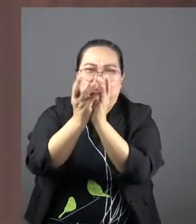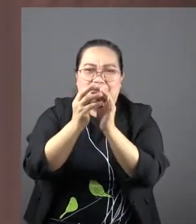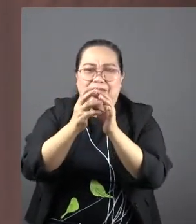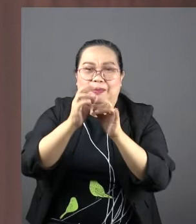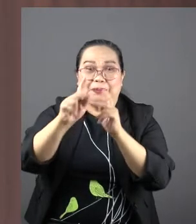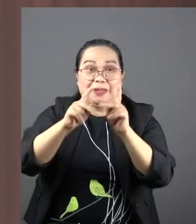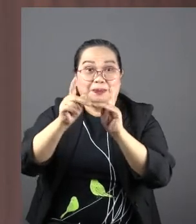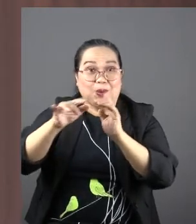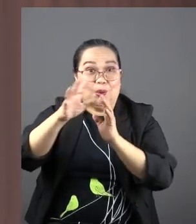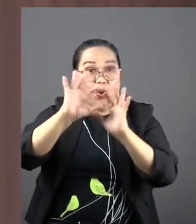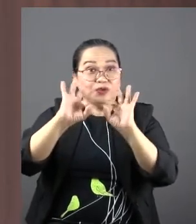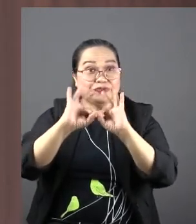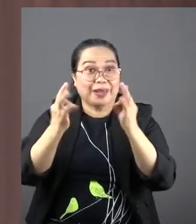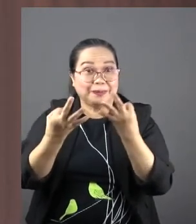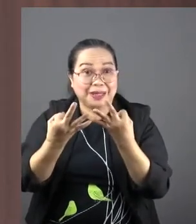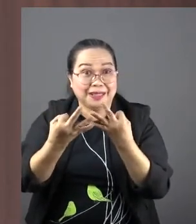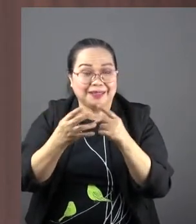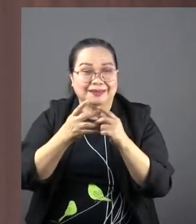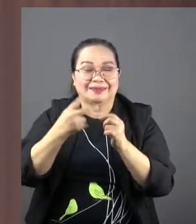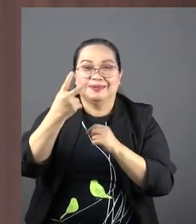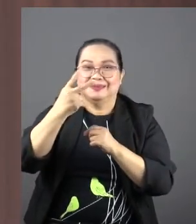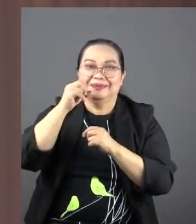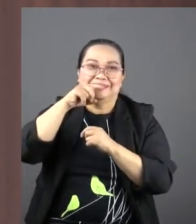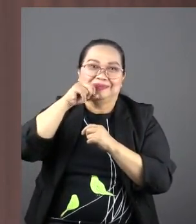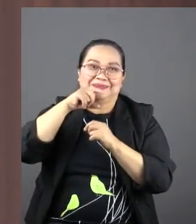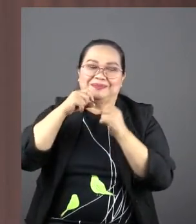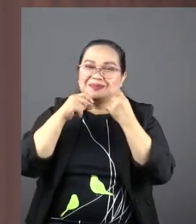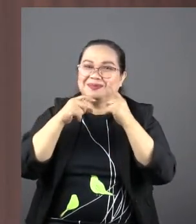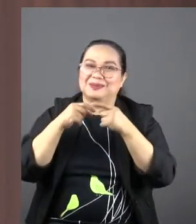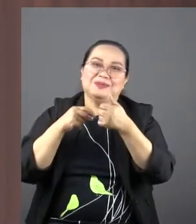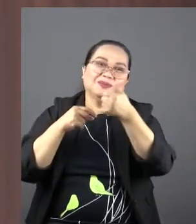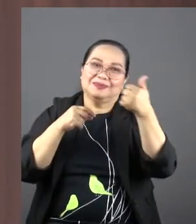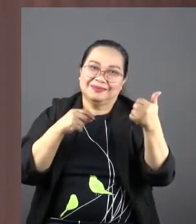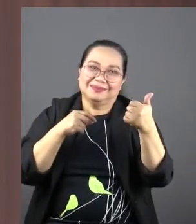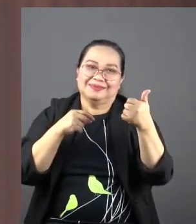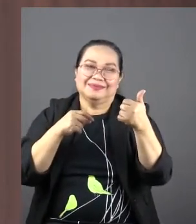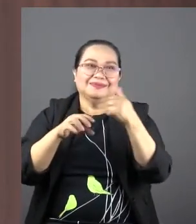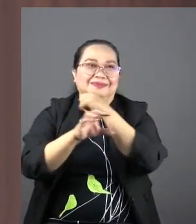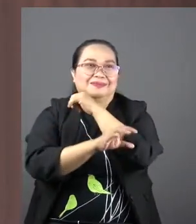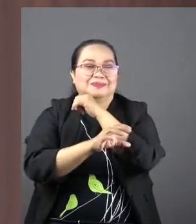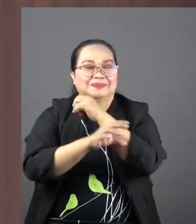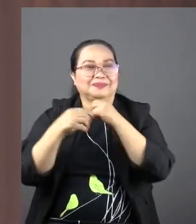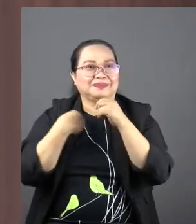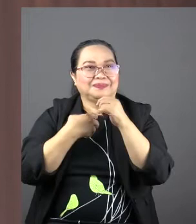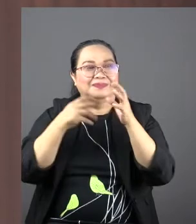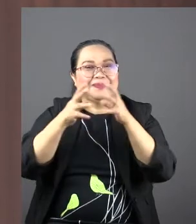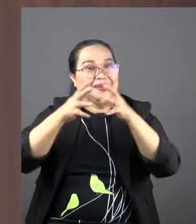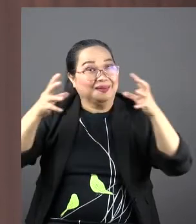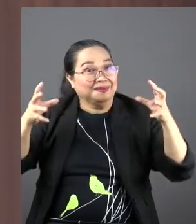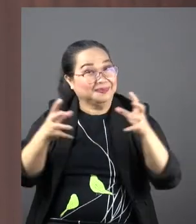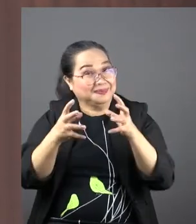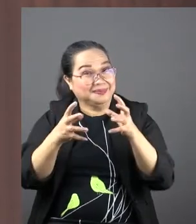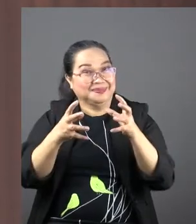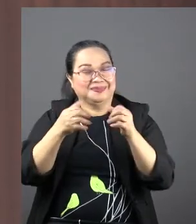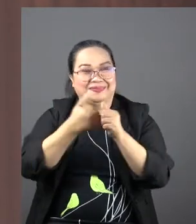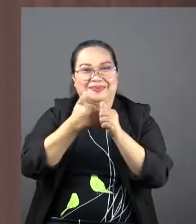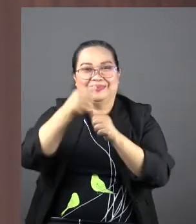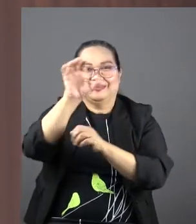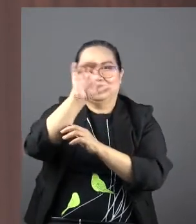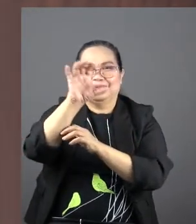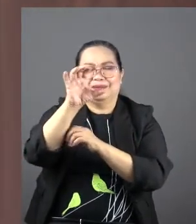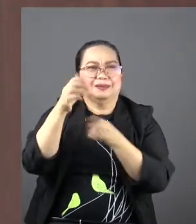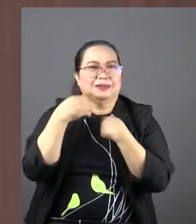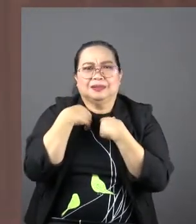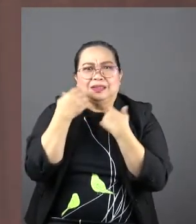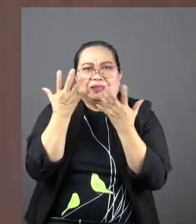my sisters, two of them went to another country, we would have a big clan gathering every Christmas. I